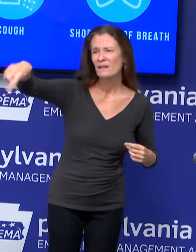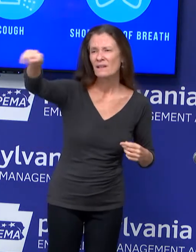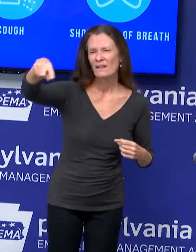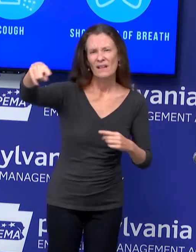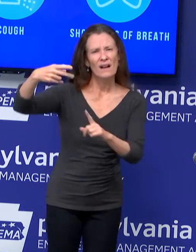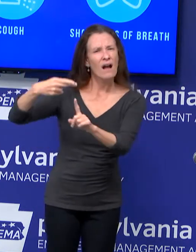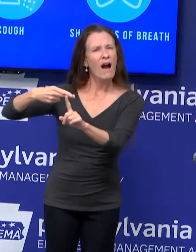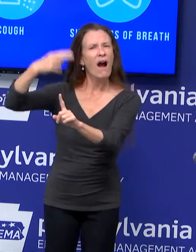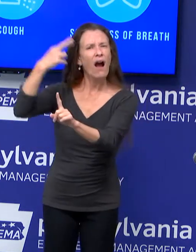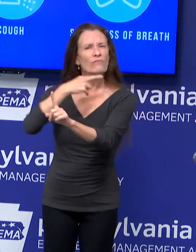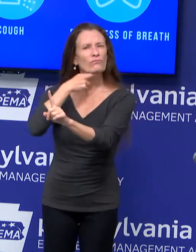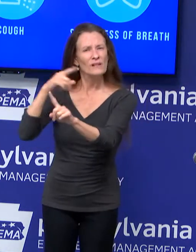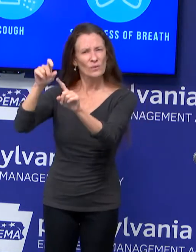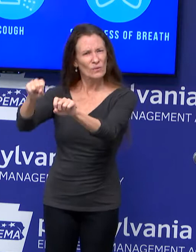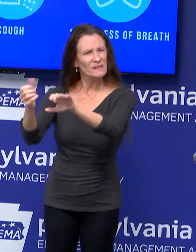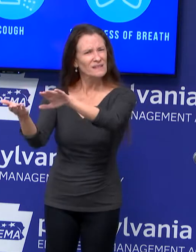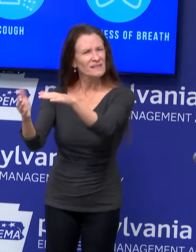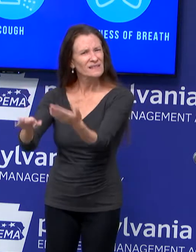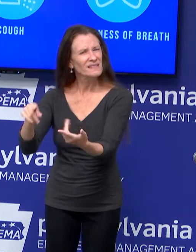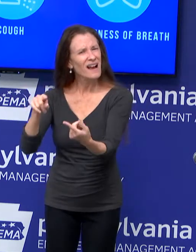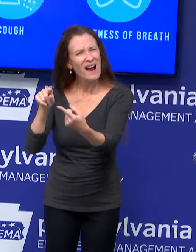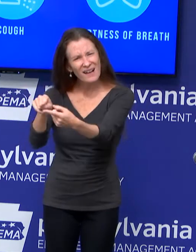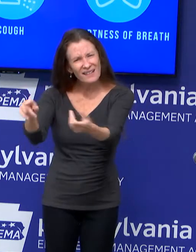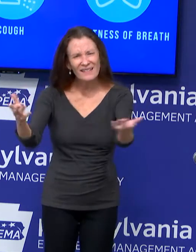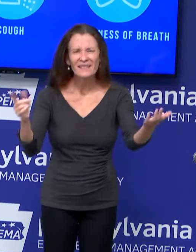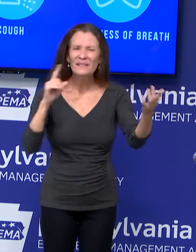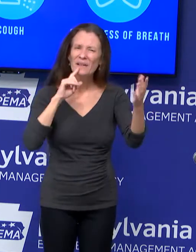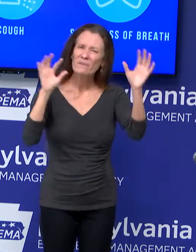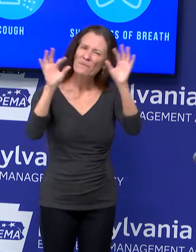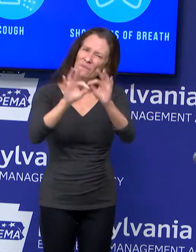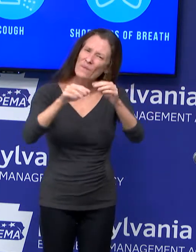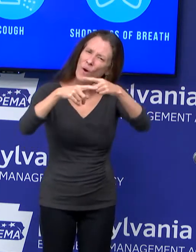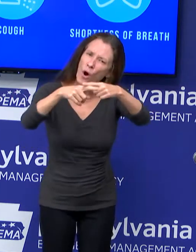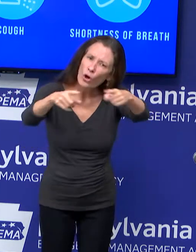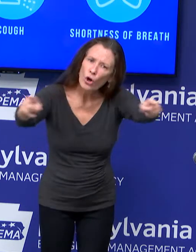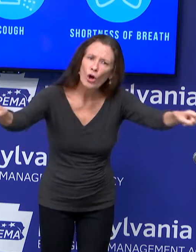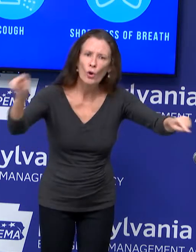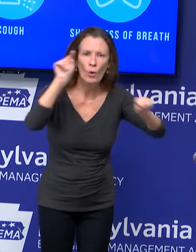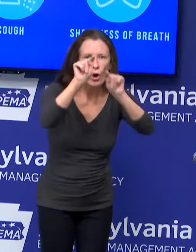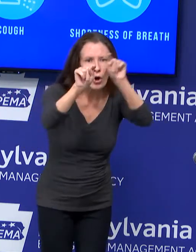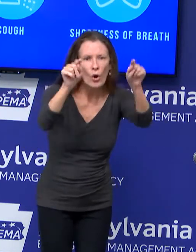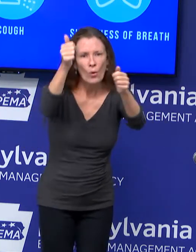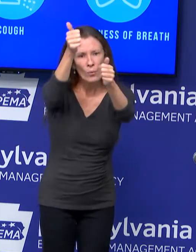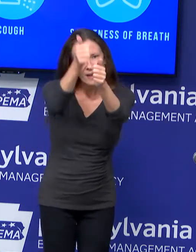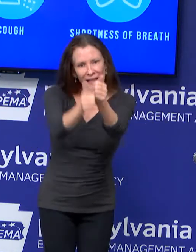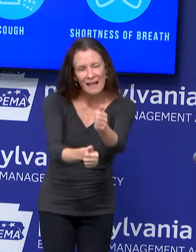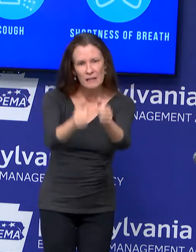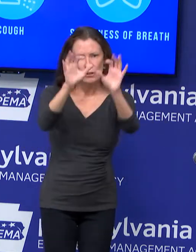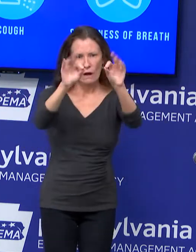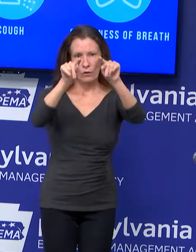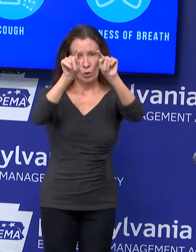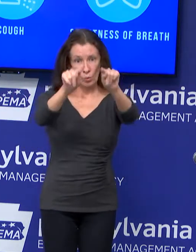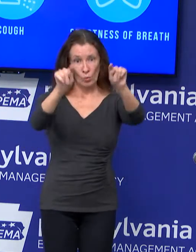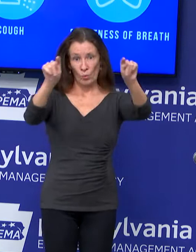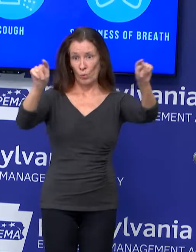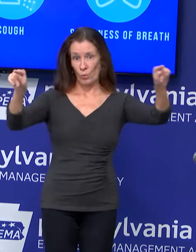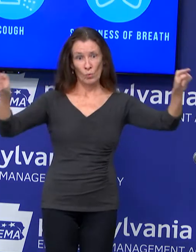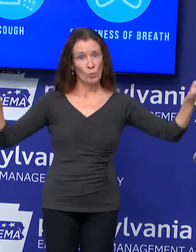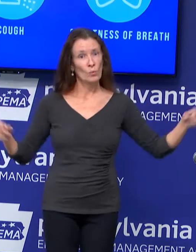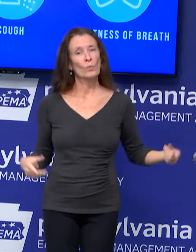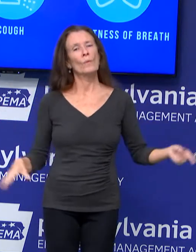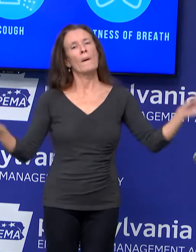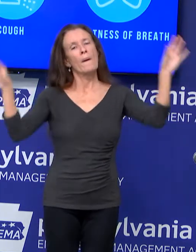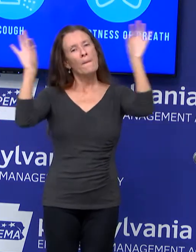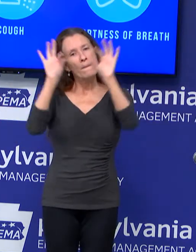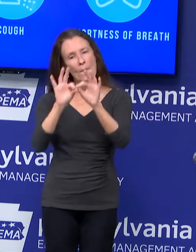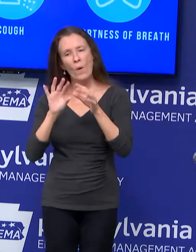but it will require each of us doing our part. Even if you think you will not get the virus, it's important to